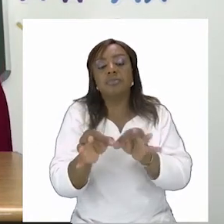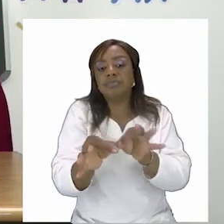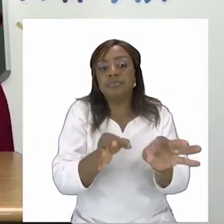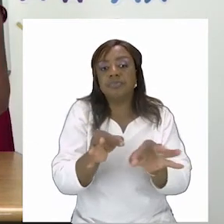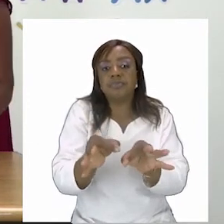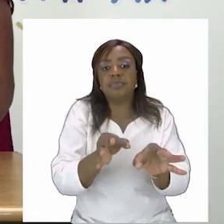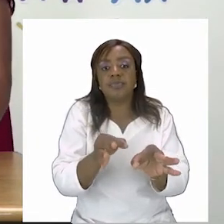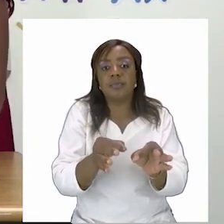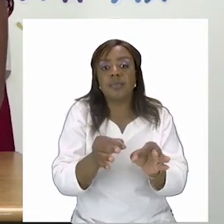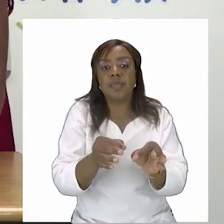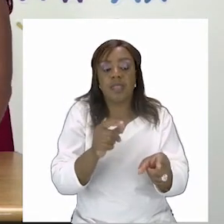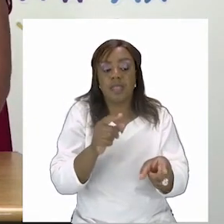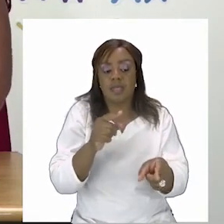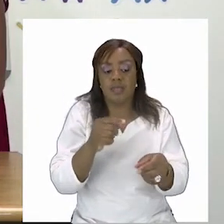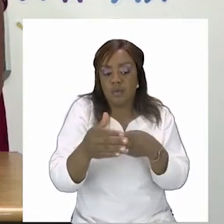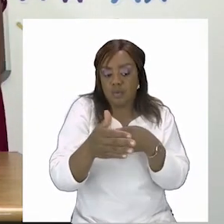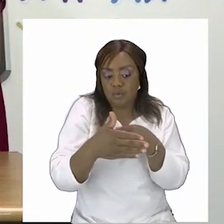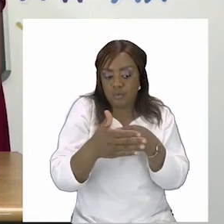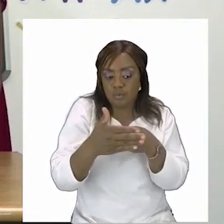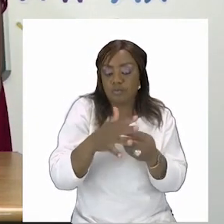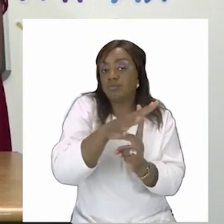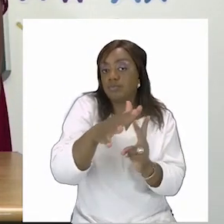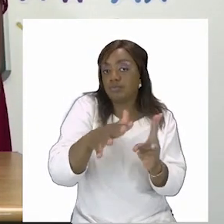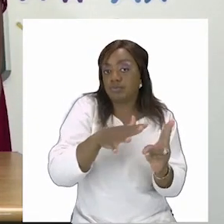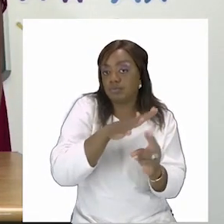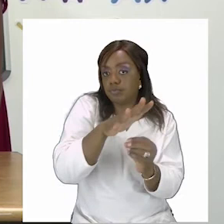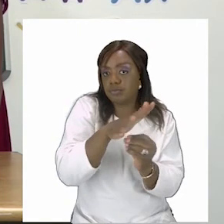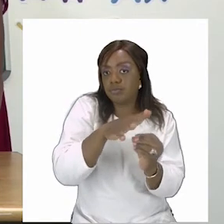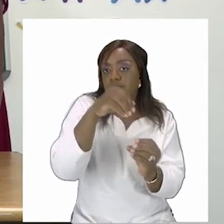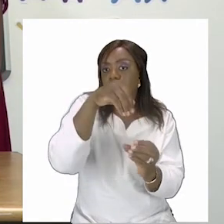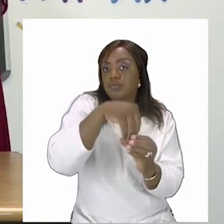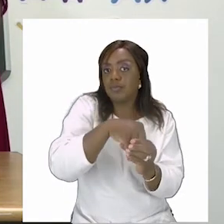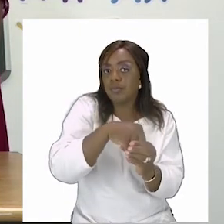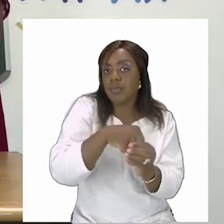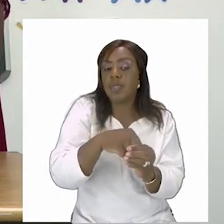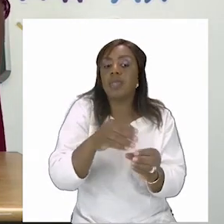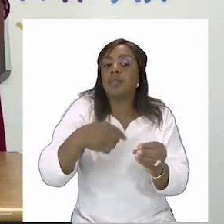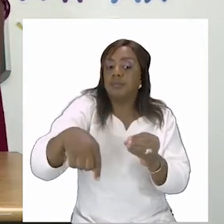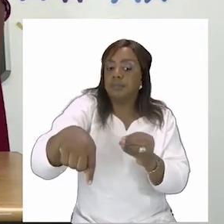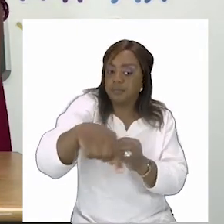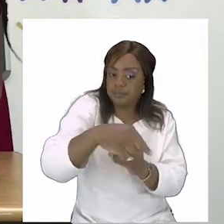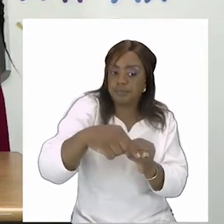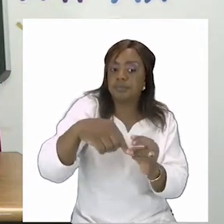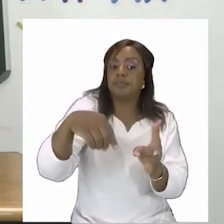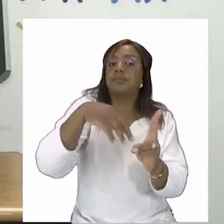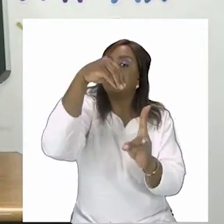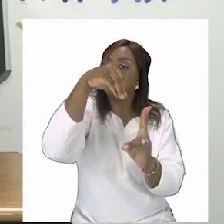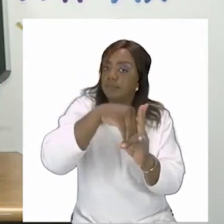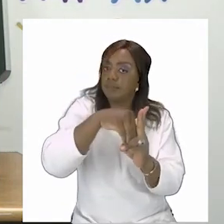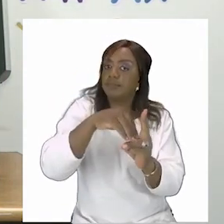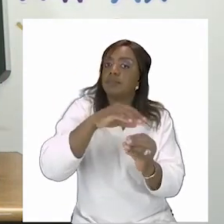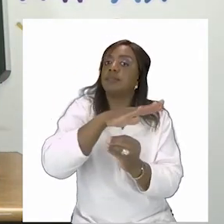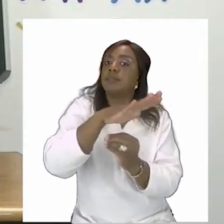and extended family if you remember our last lesson we